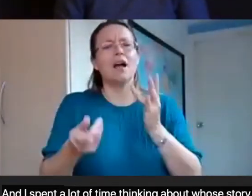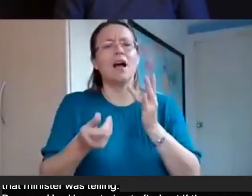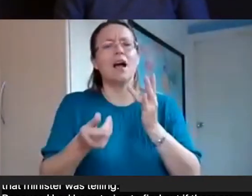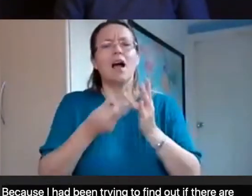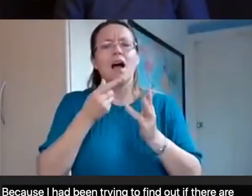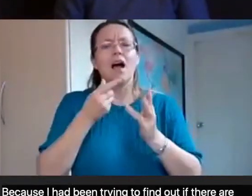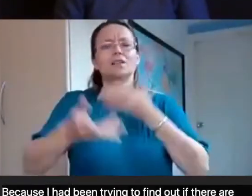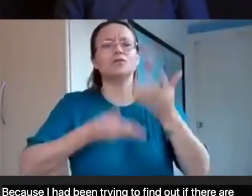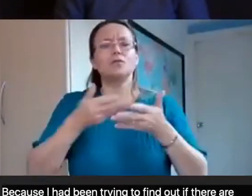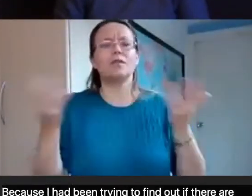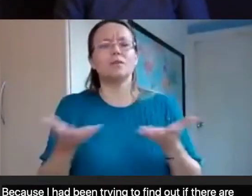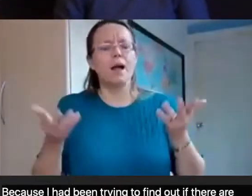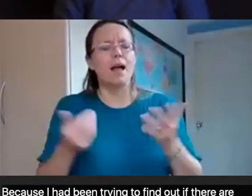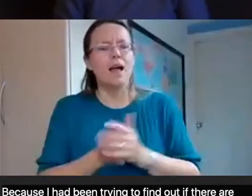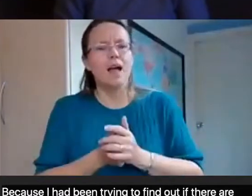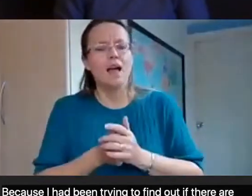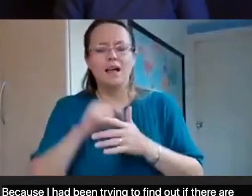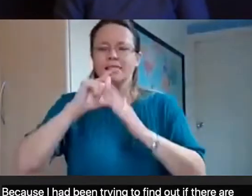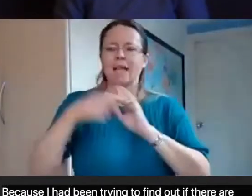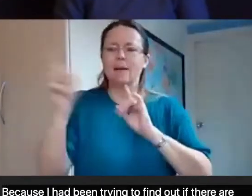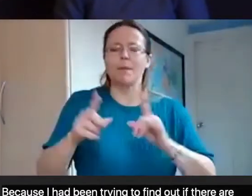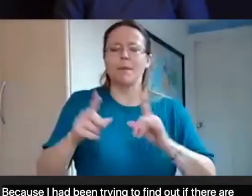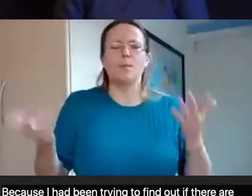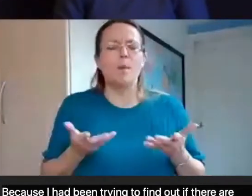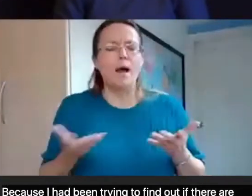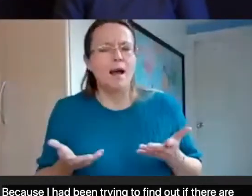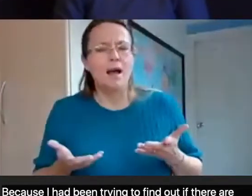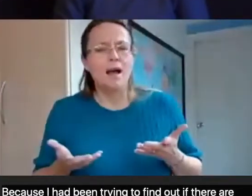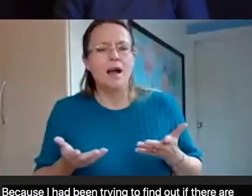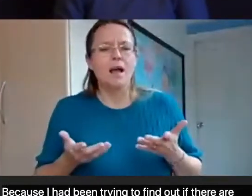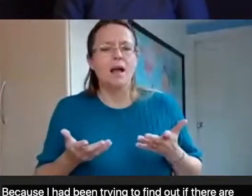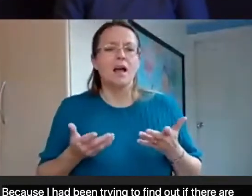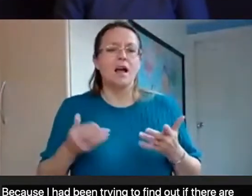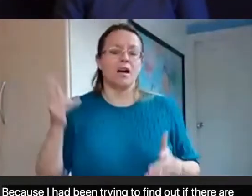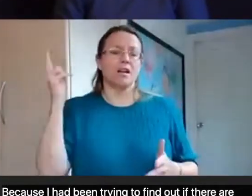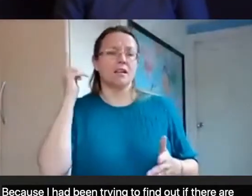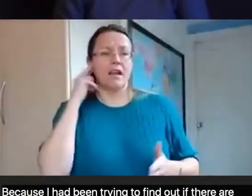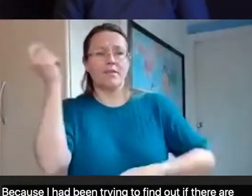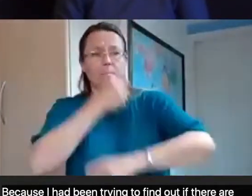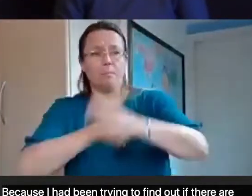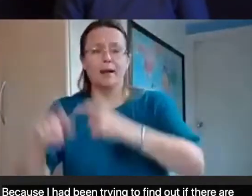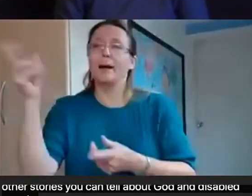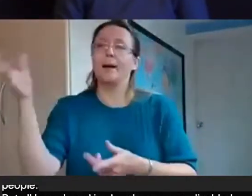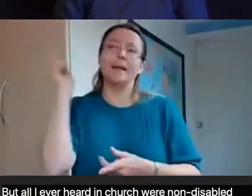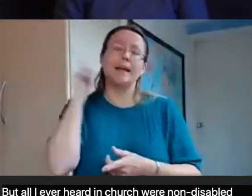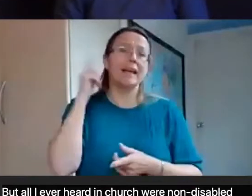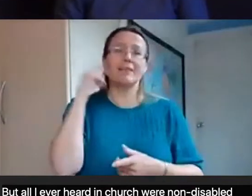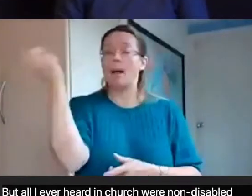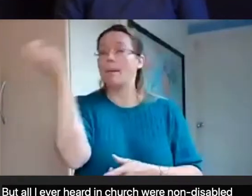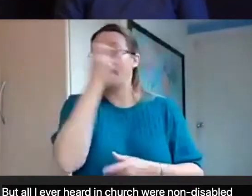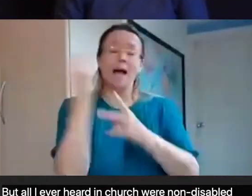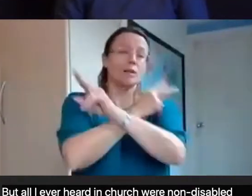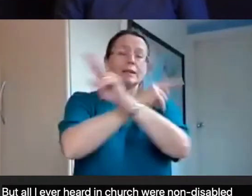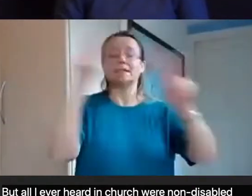about God and disabled people. But all I ever heard in church were people singing, their deaf shall hear, the lame shall dance, the blind shall